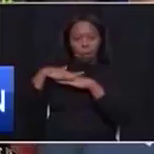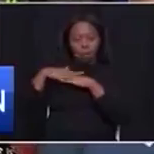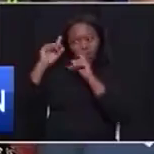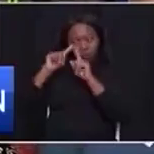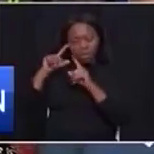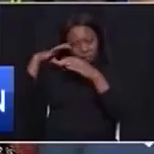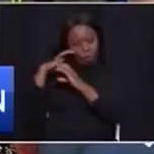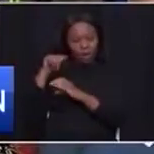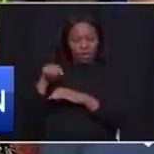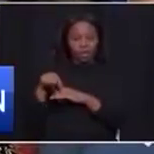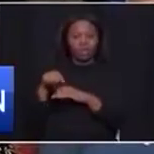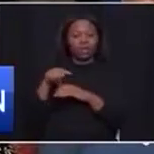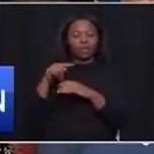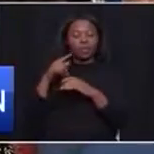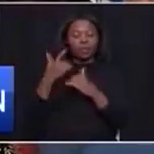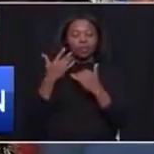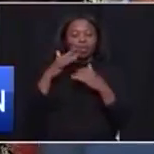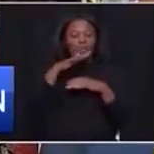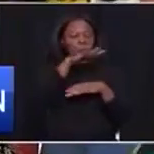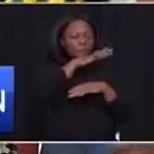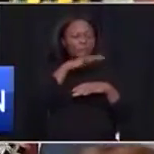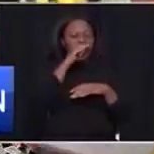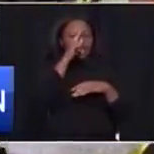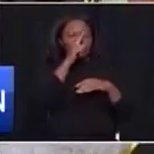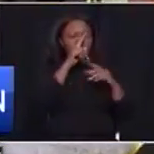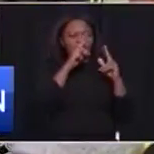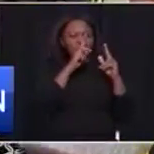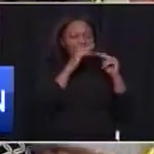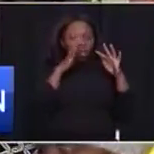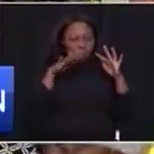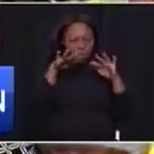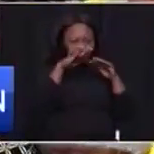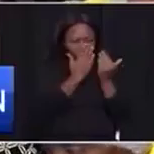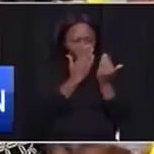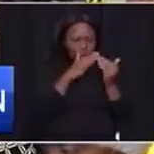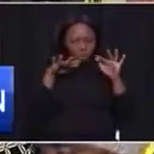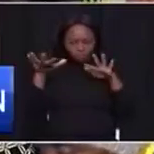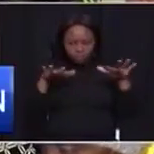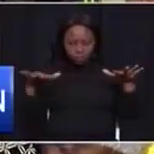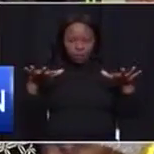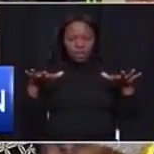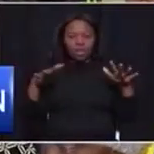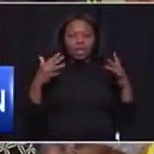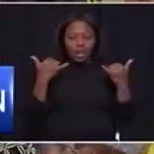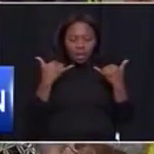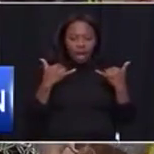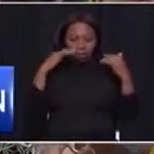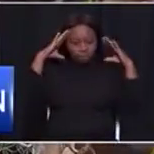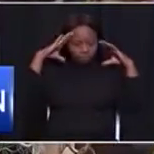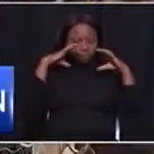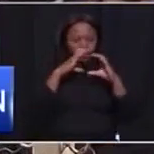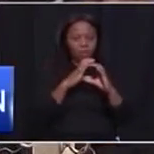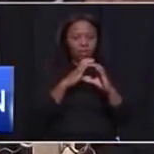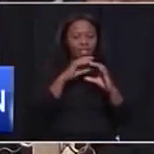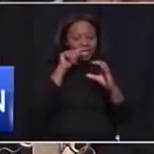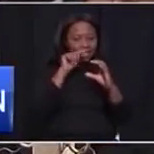performance between the suburban schools and the township schools. We are also gearing our education system